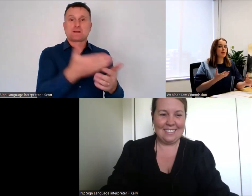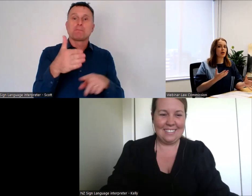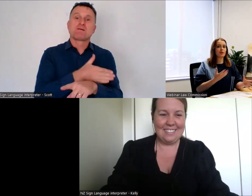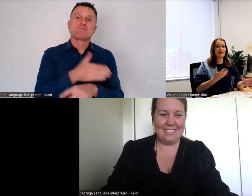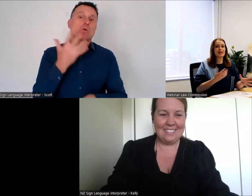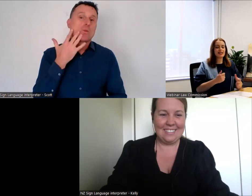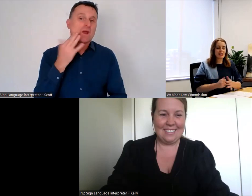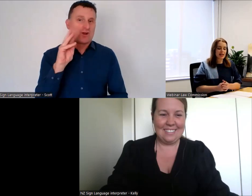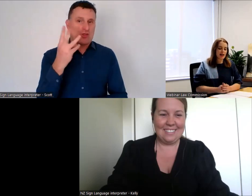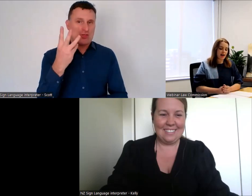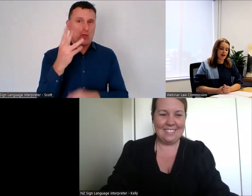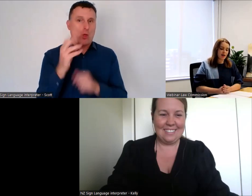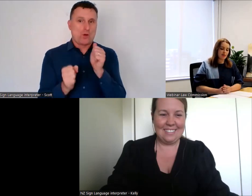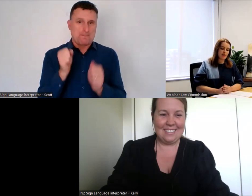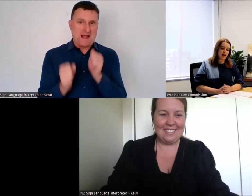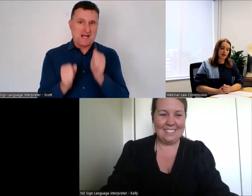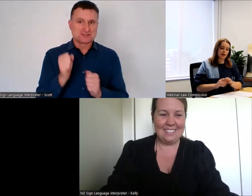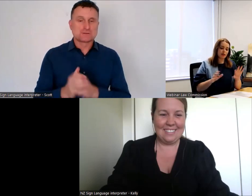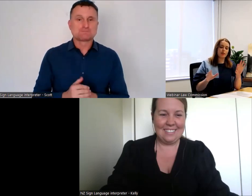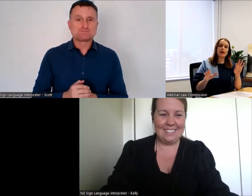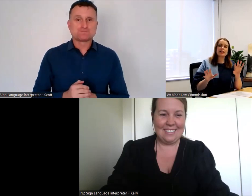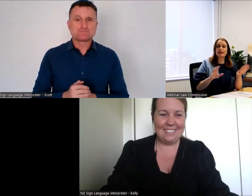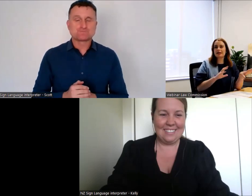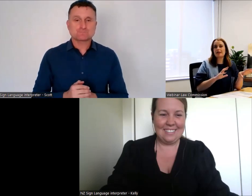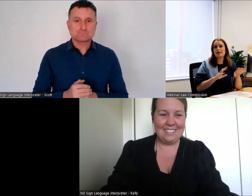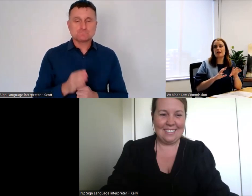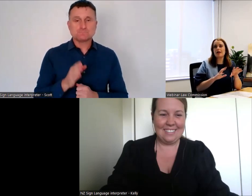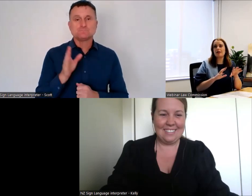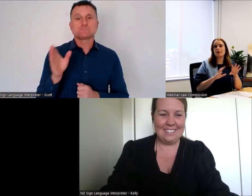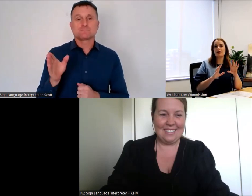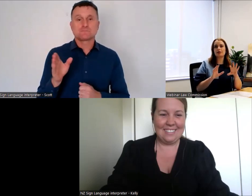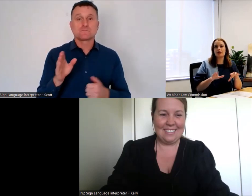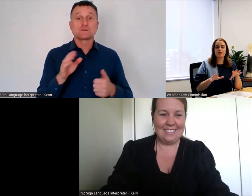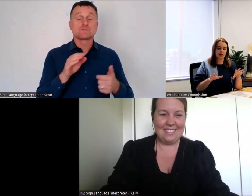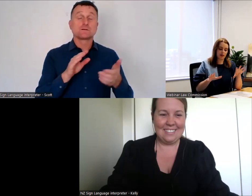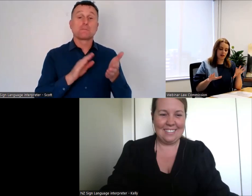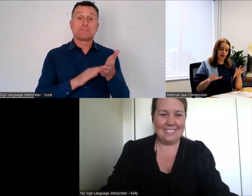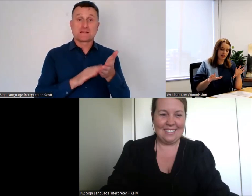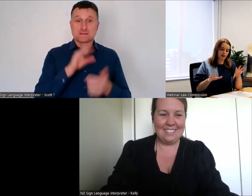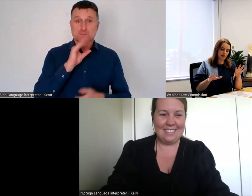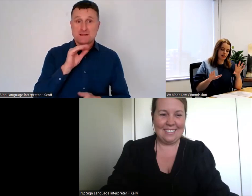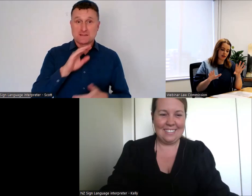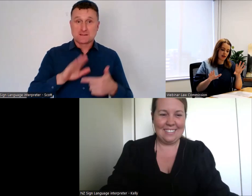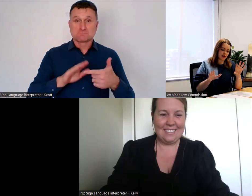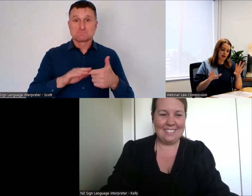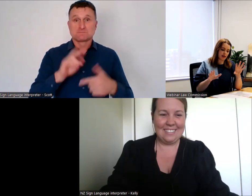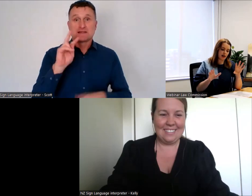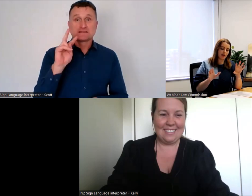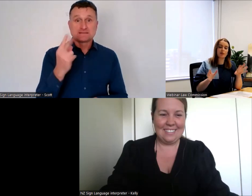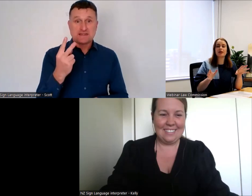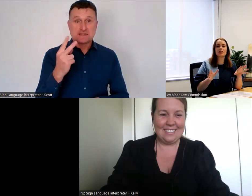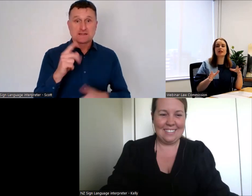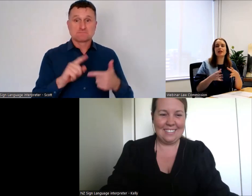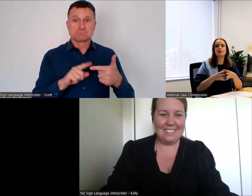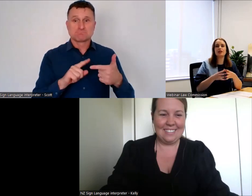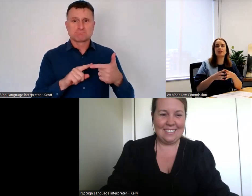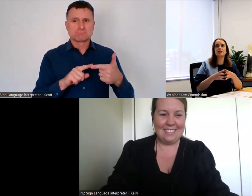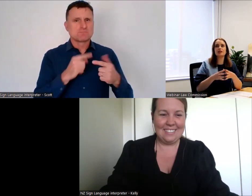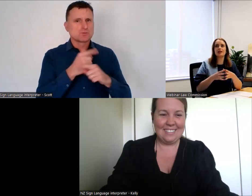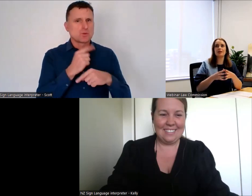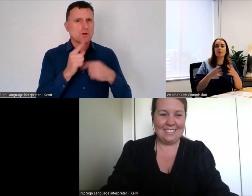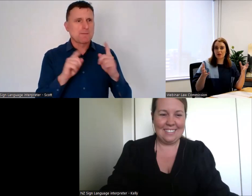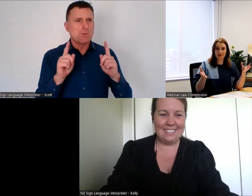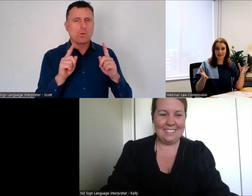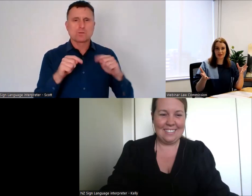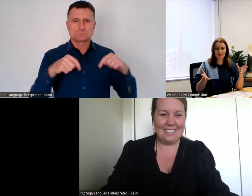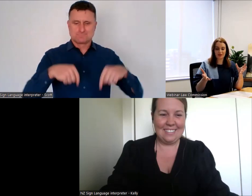that's a little bit about who we are. I'll now talk about the second thing we're going to cover in the webinar today, which